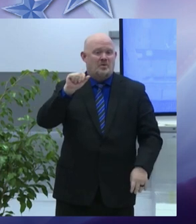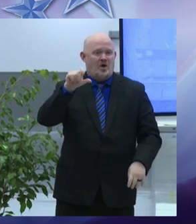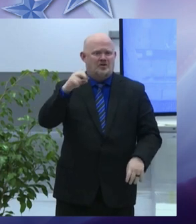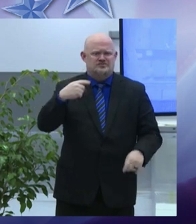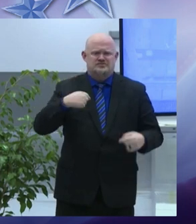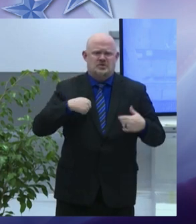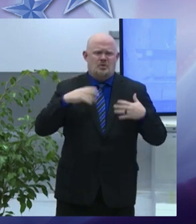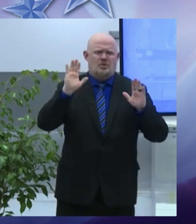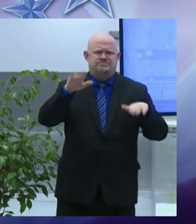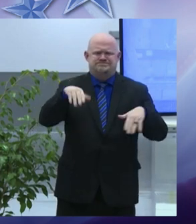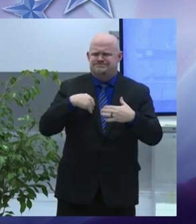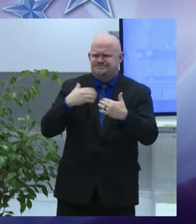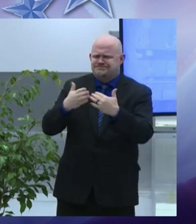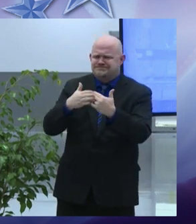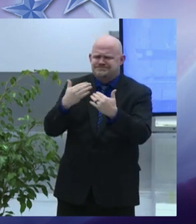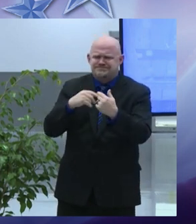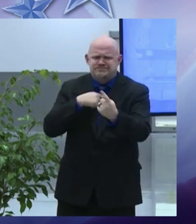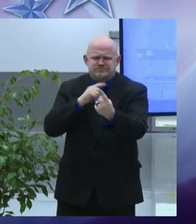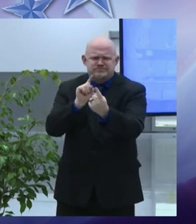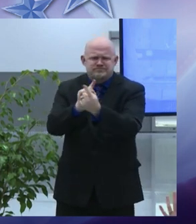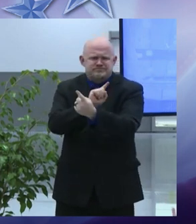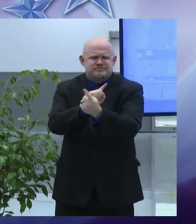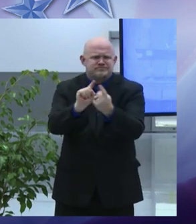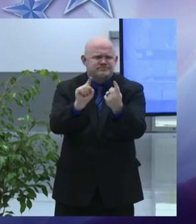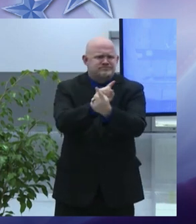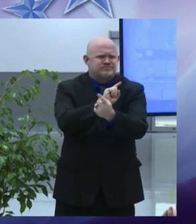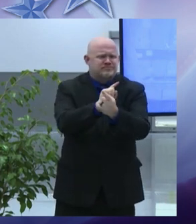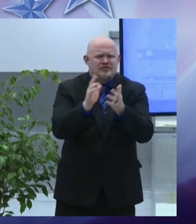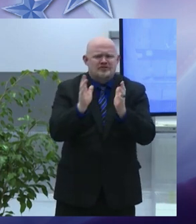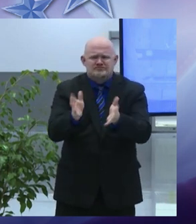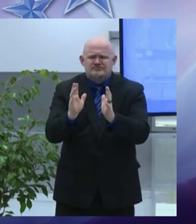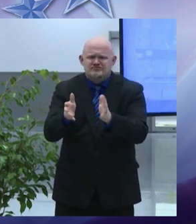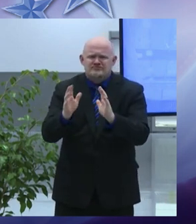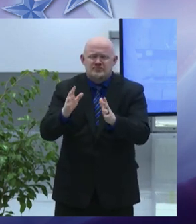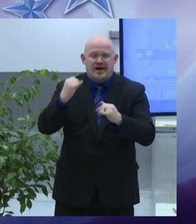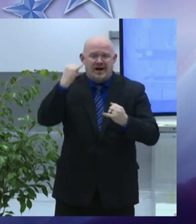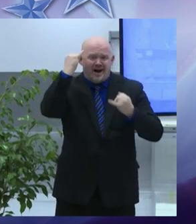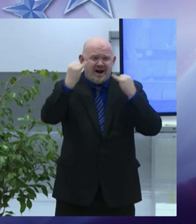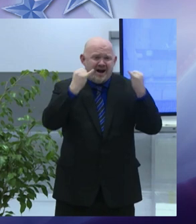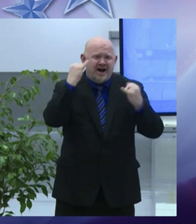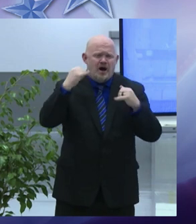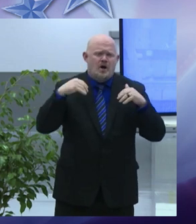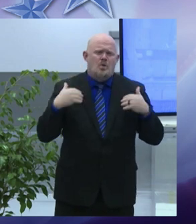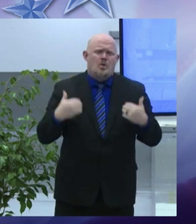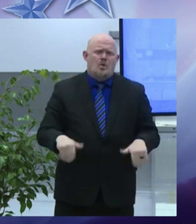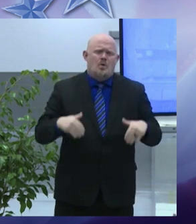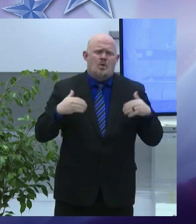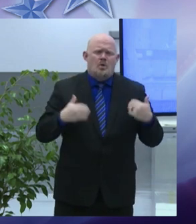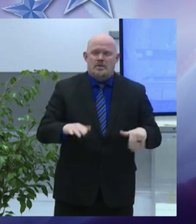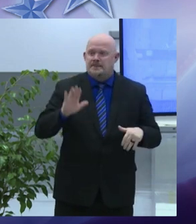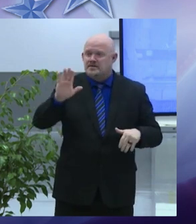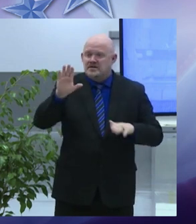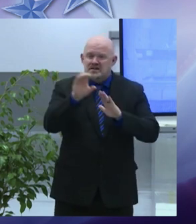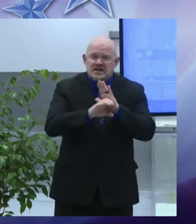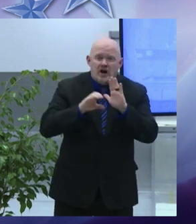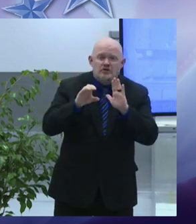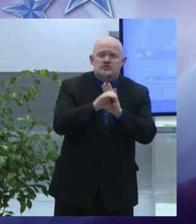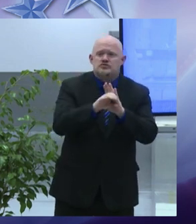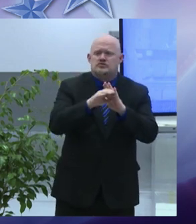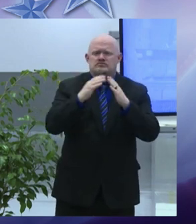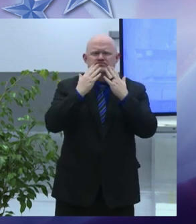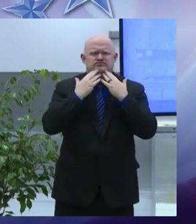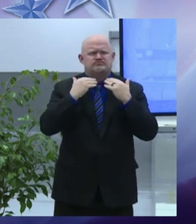issues and ideas that he's been approached with his character speaks for himself very positively no matter what setting you may see him in